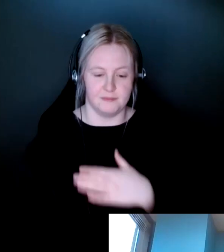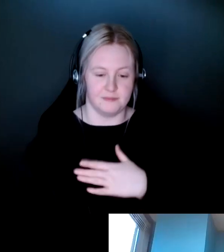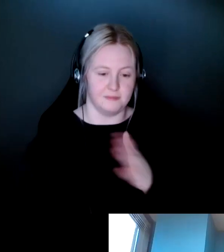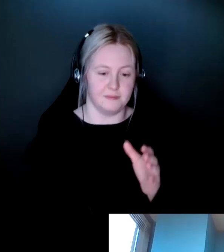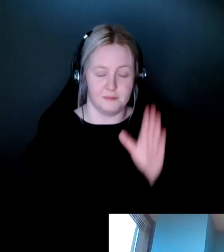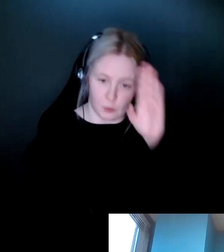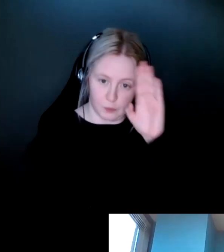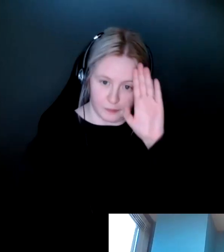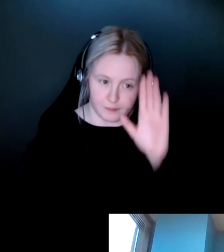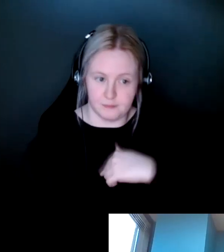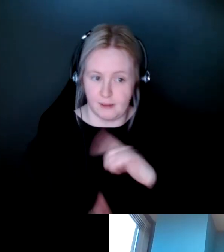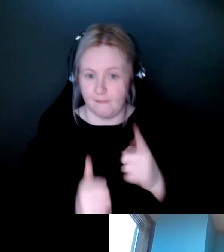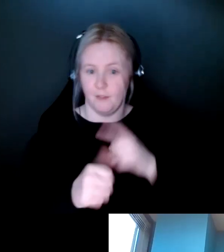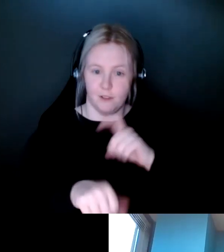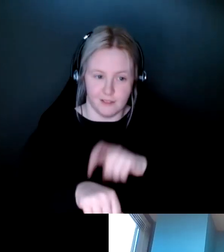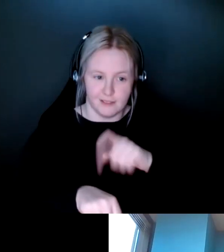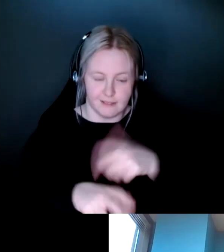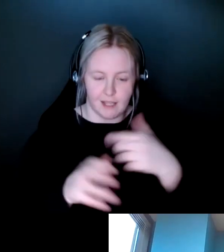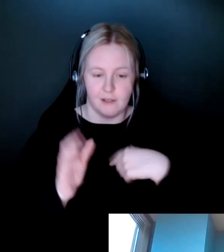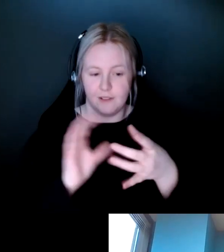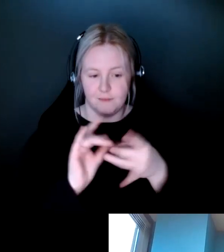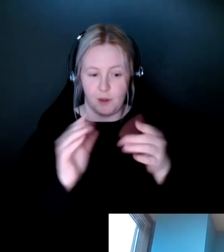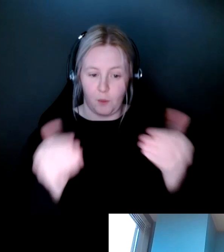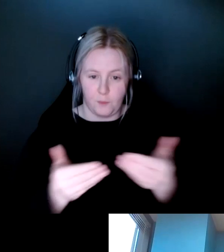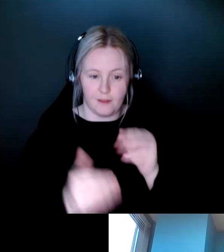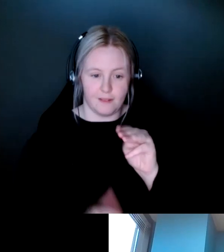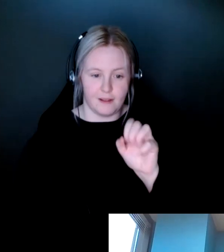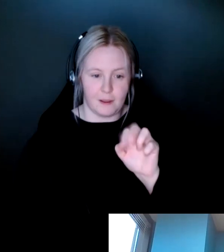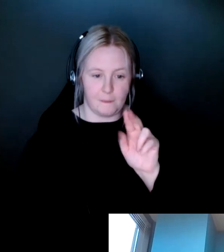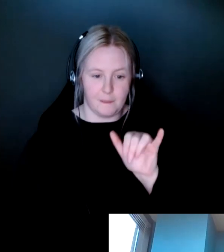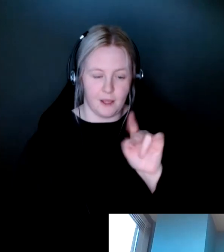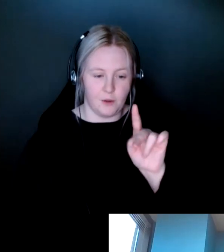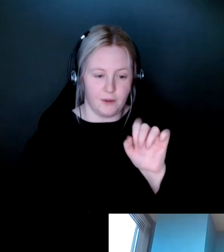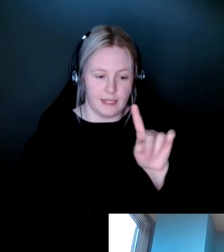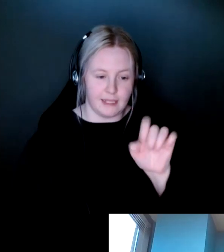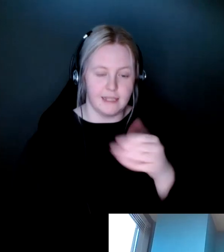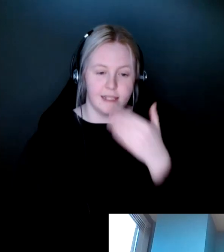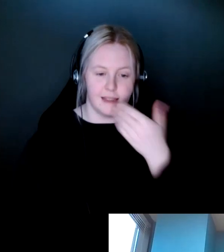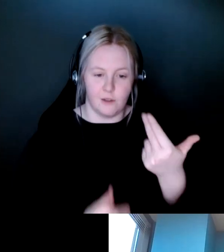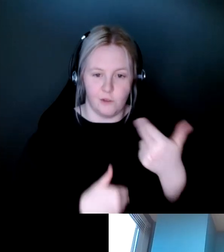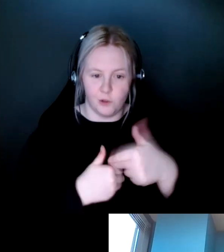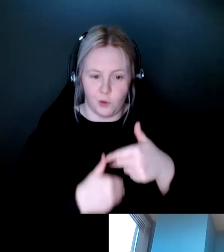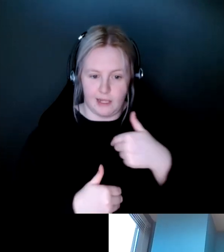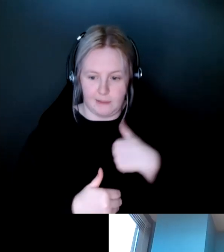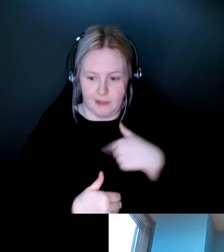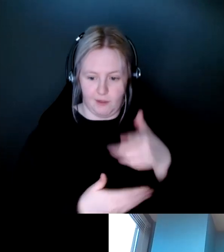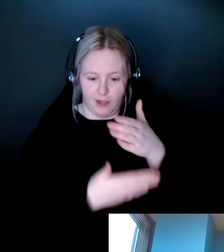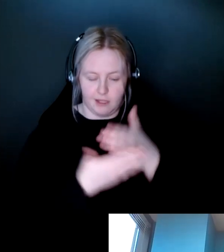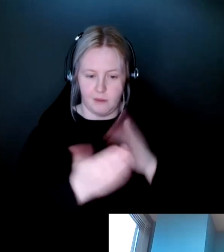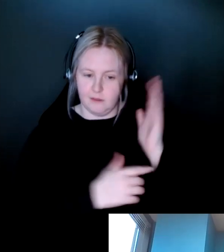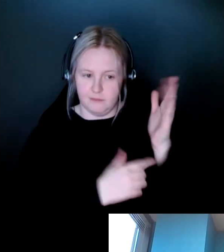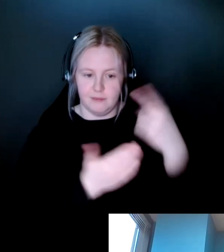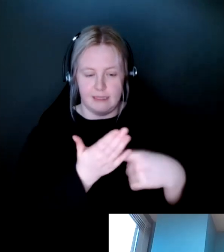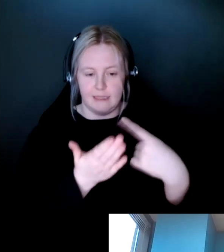I was just saying to welcome you Mary-Kate, thanks for joining me today for this part of the presentation to talk about